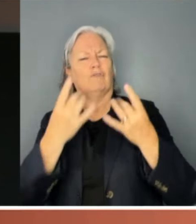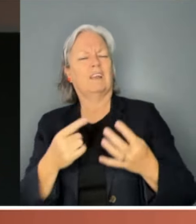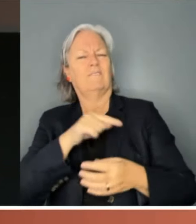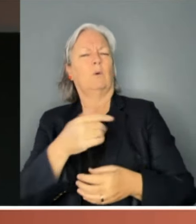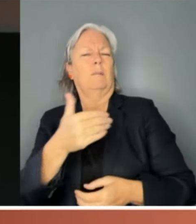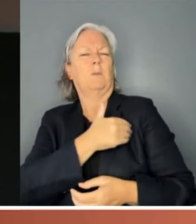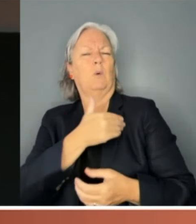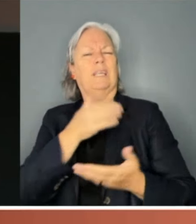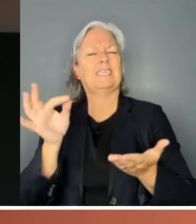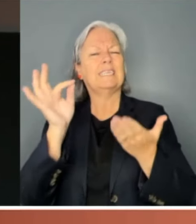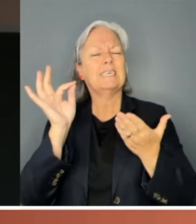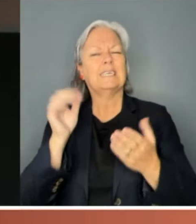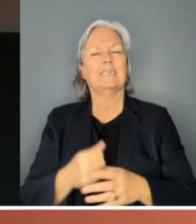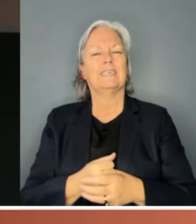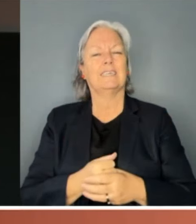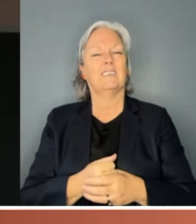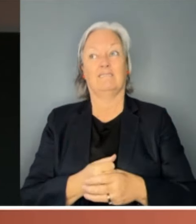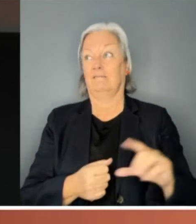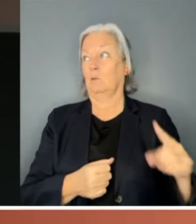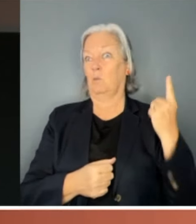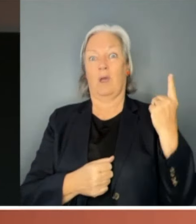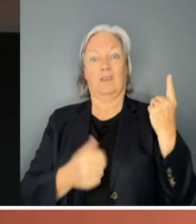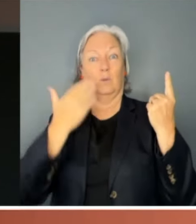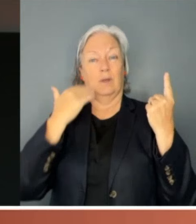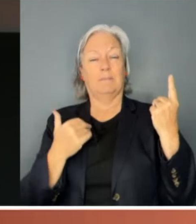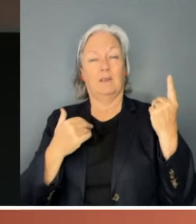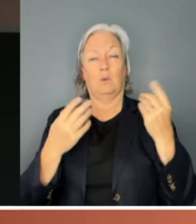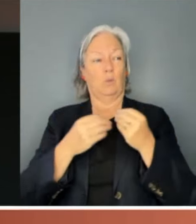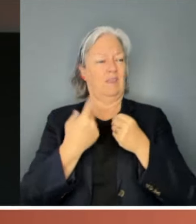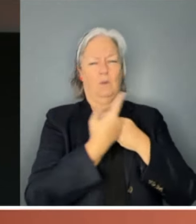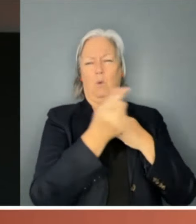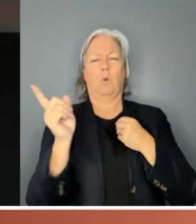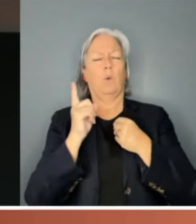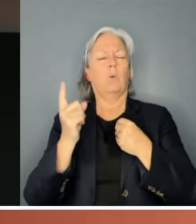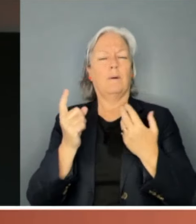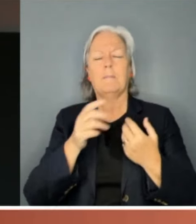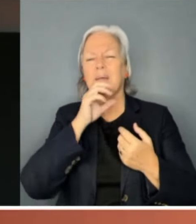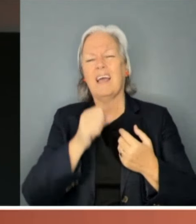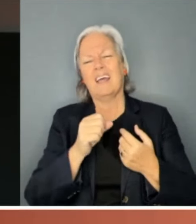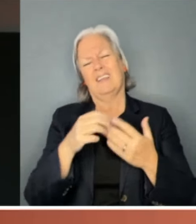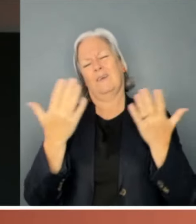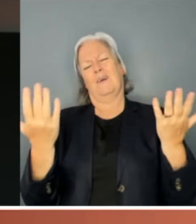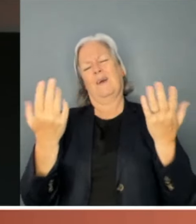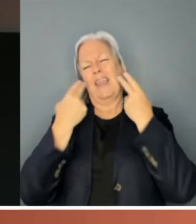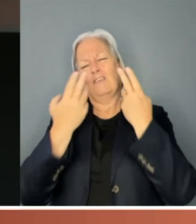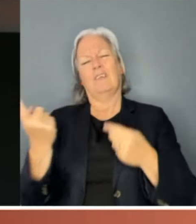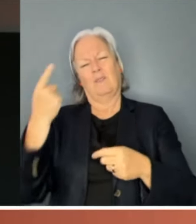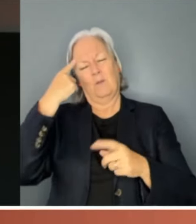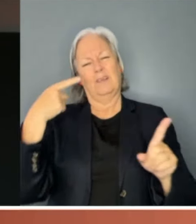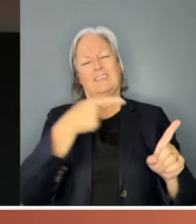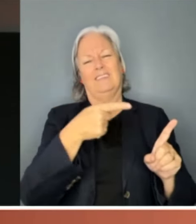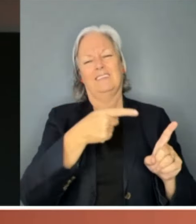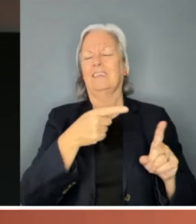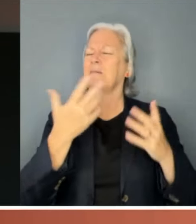She was the only woman present at a table of men. Of course he thought she was the tea lady. What a delicious irony though,